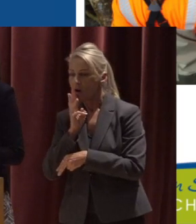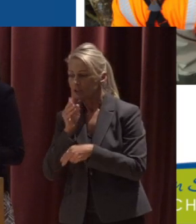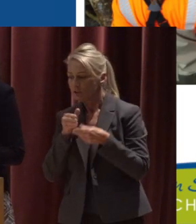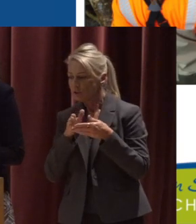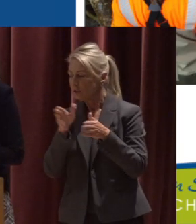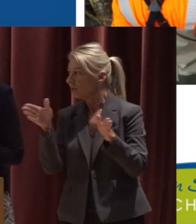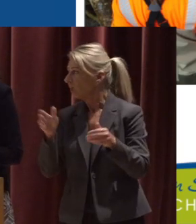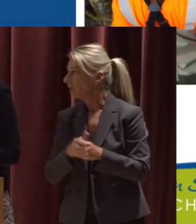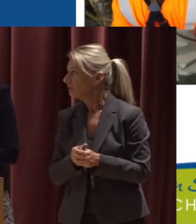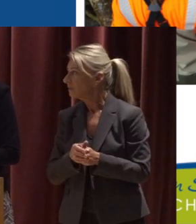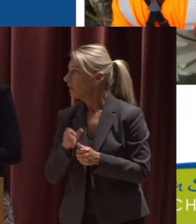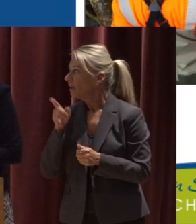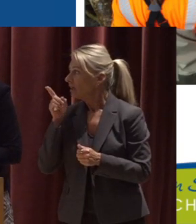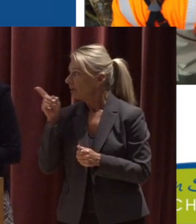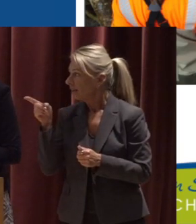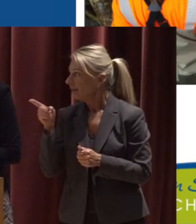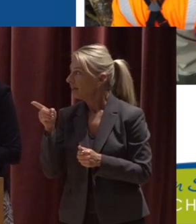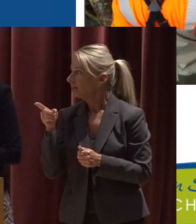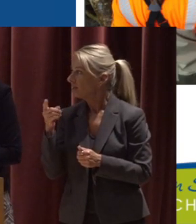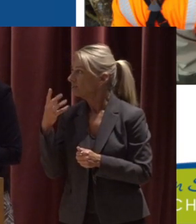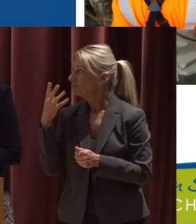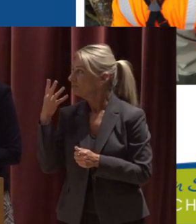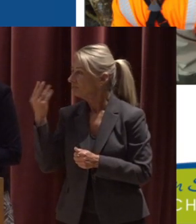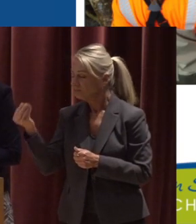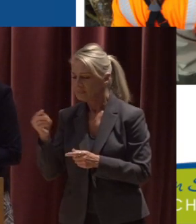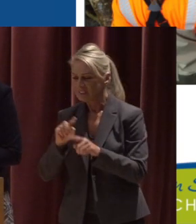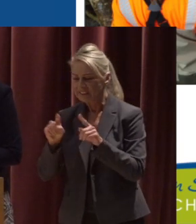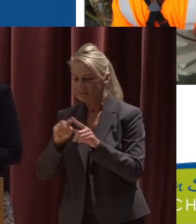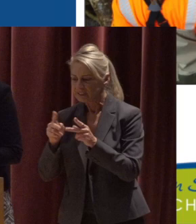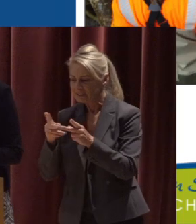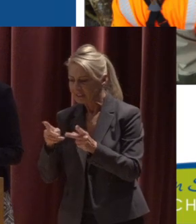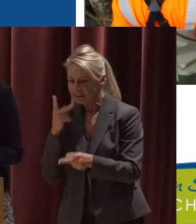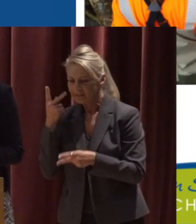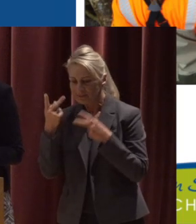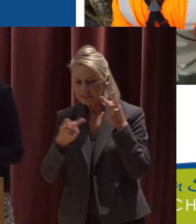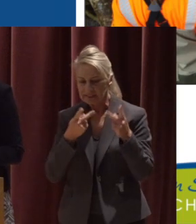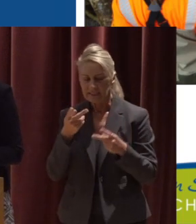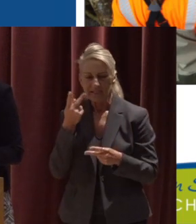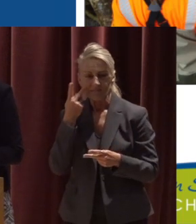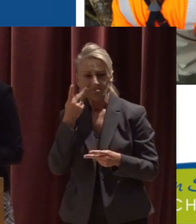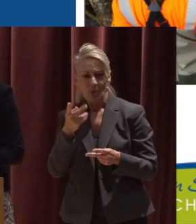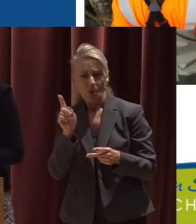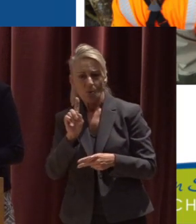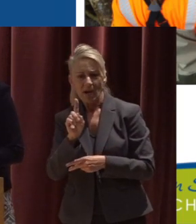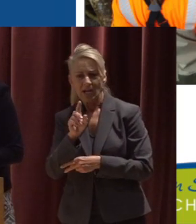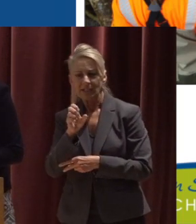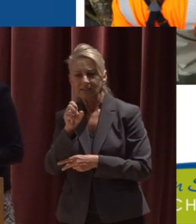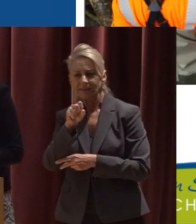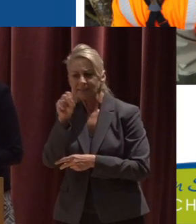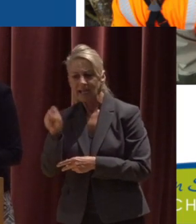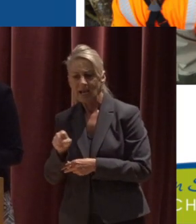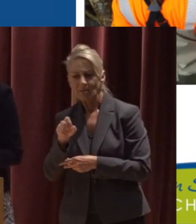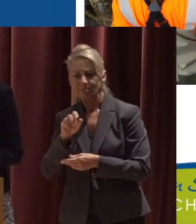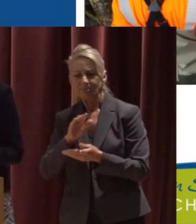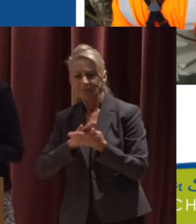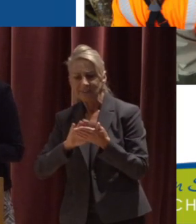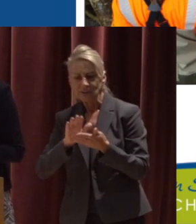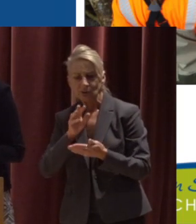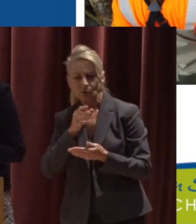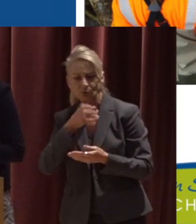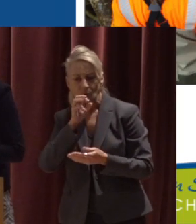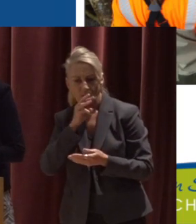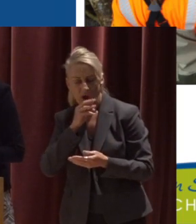So, stream crew takes a number of different site visits to various sites They see where Salem treats its drinking water at Garan Island